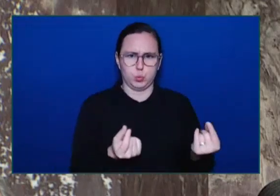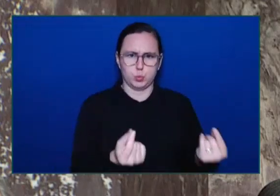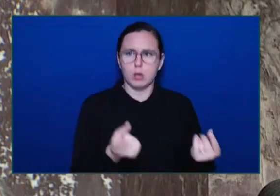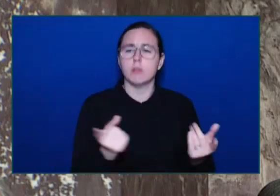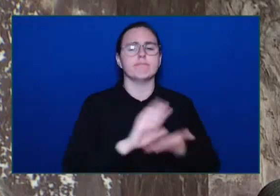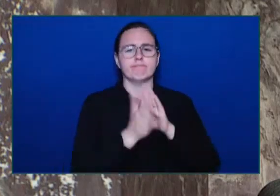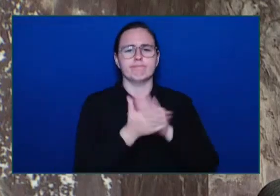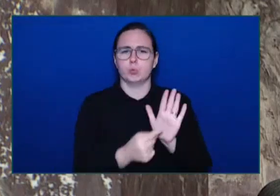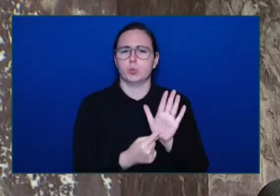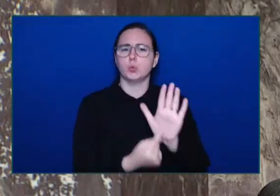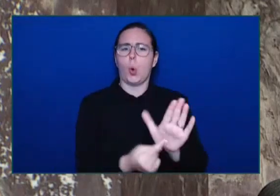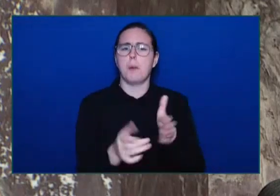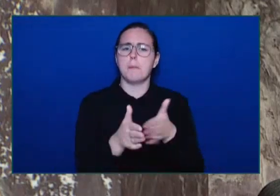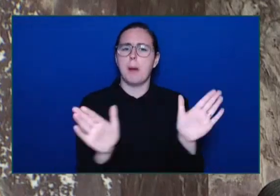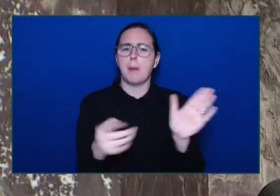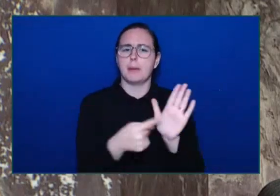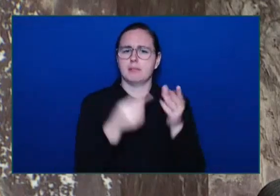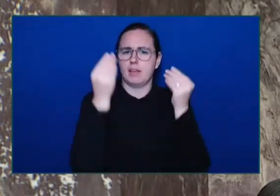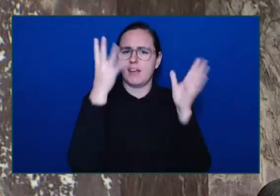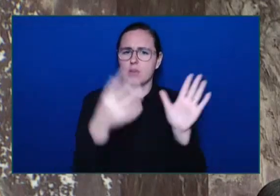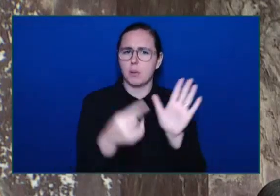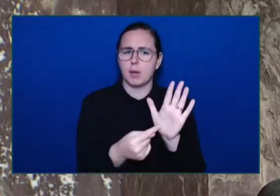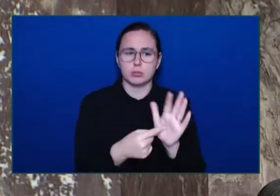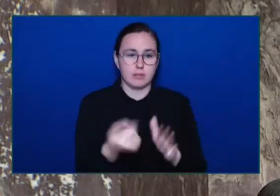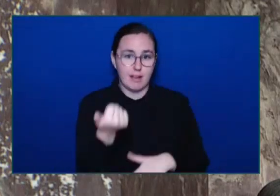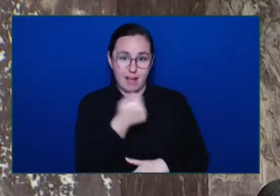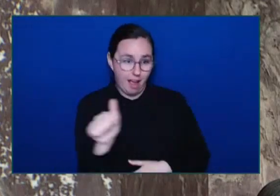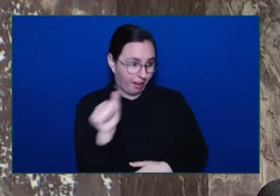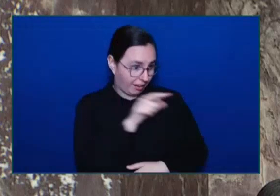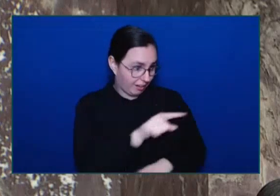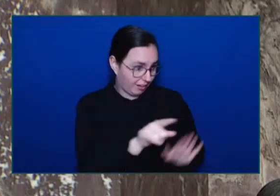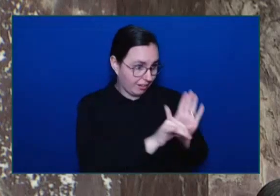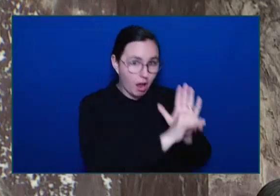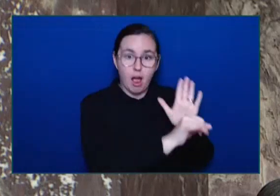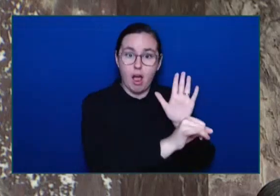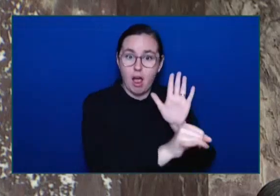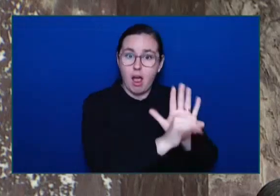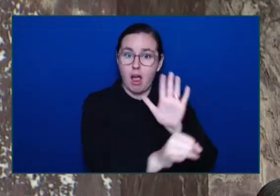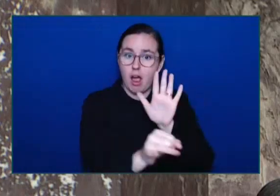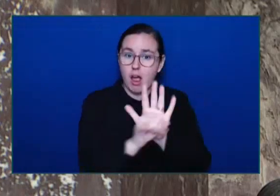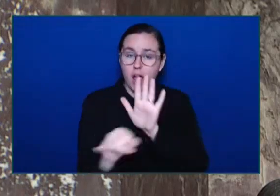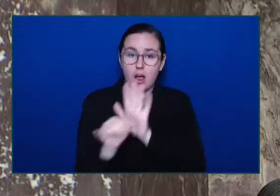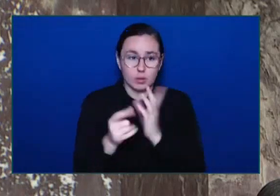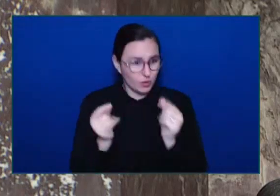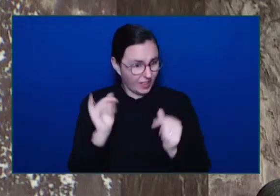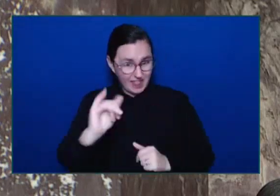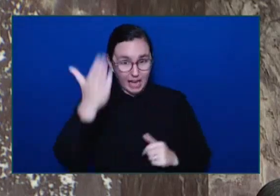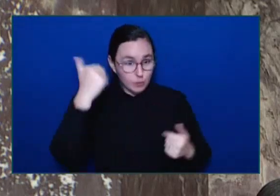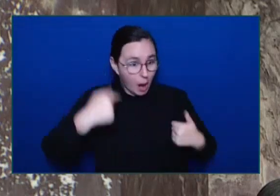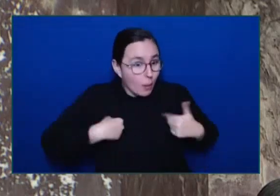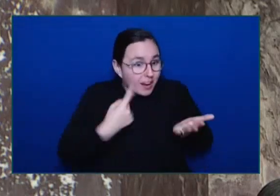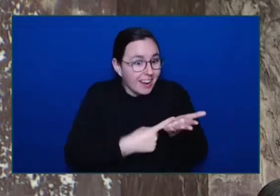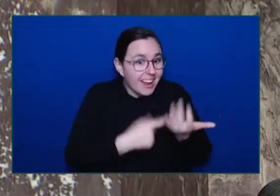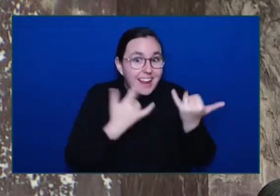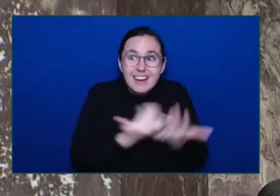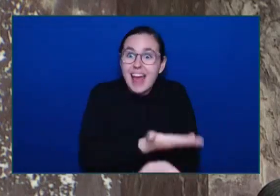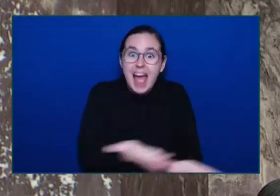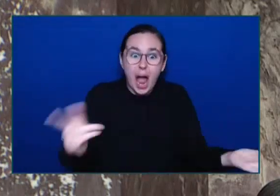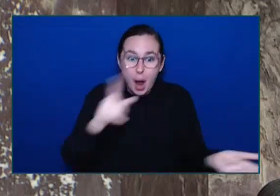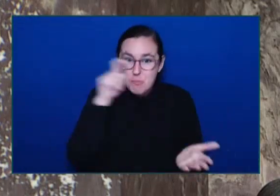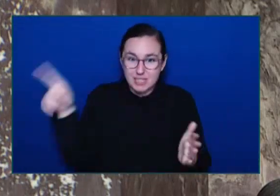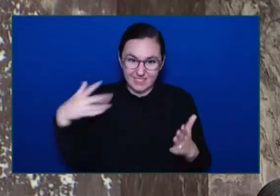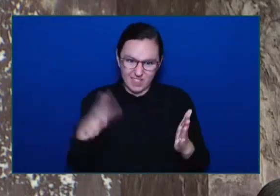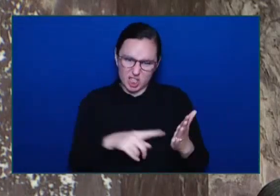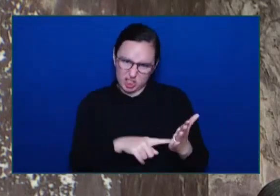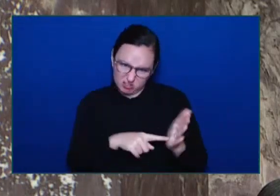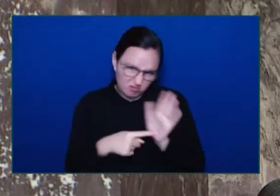be addressed That's why we're having this discussion Honourable Speaker So to suggest otherwise Is simply wrong Now we